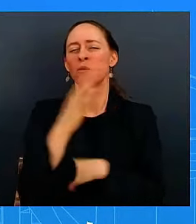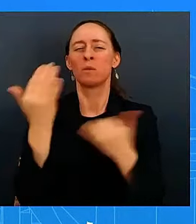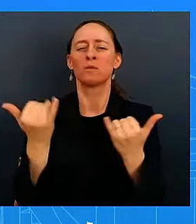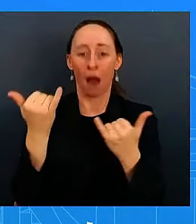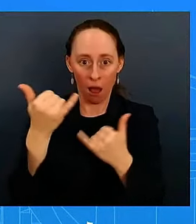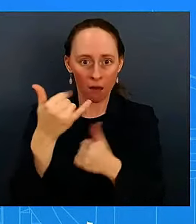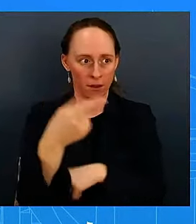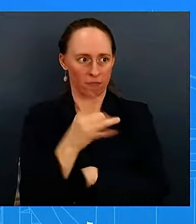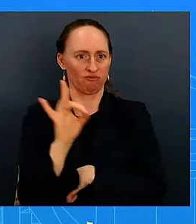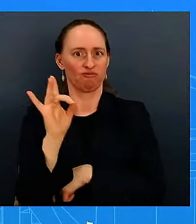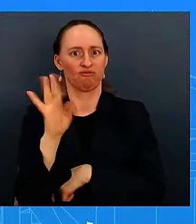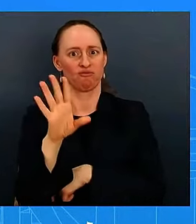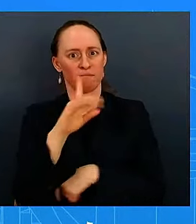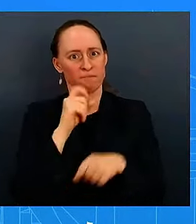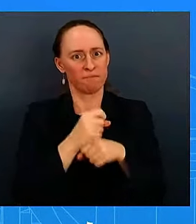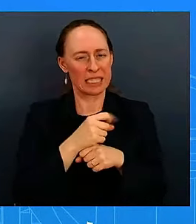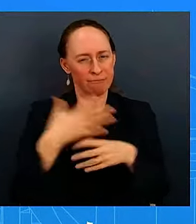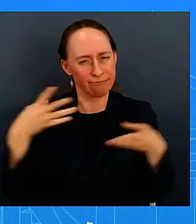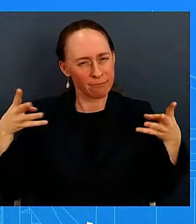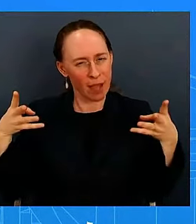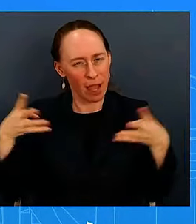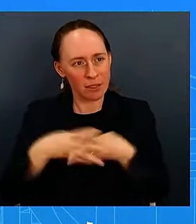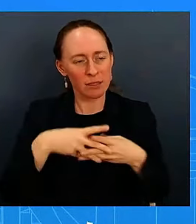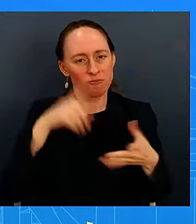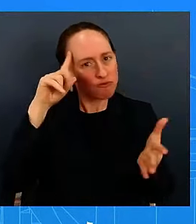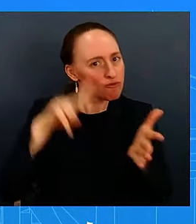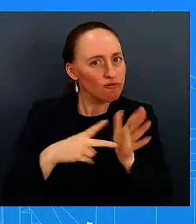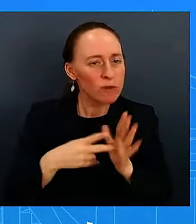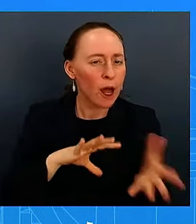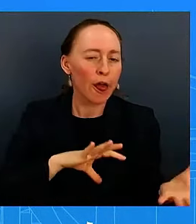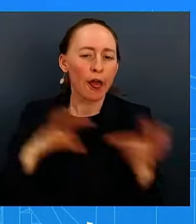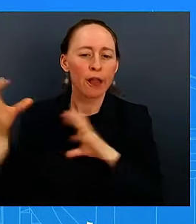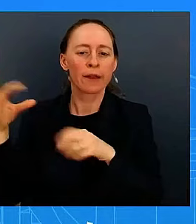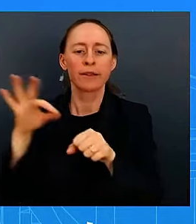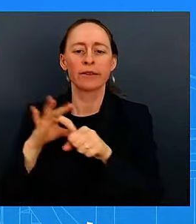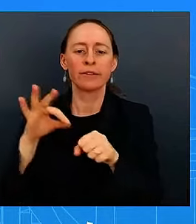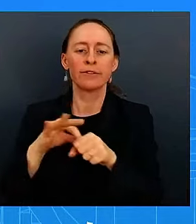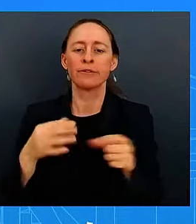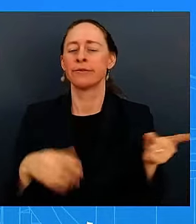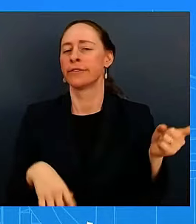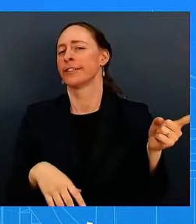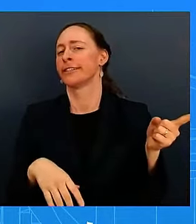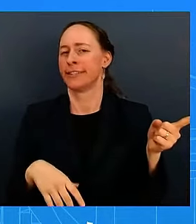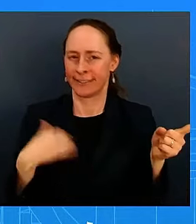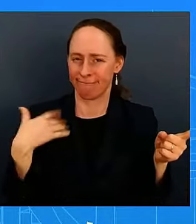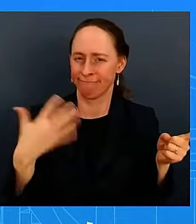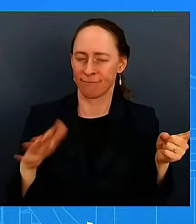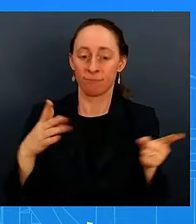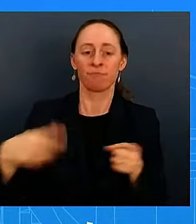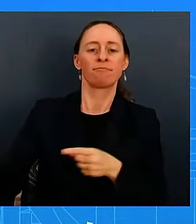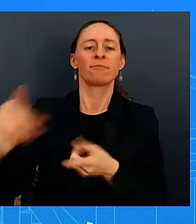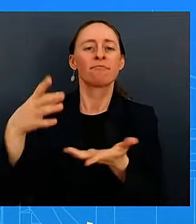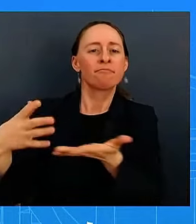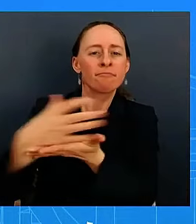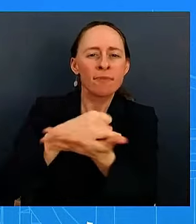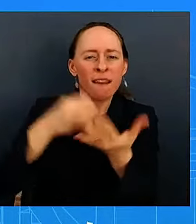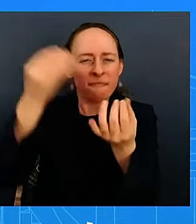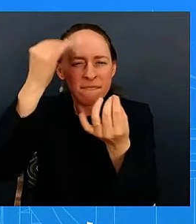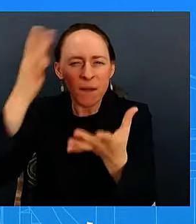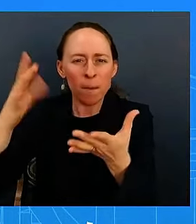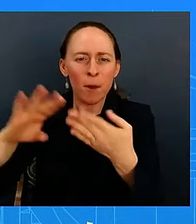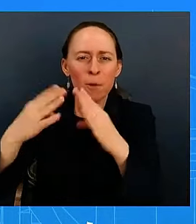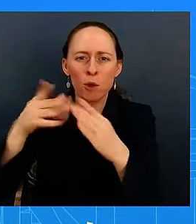intelligence uh uh uh uh intelligence community is is focused on and so they're better to to certainly speak to it